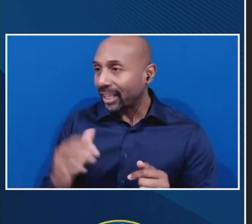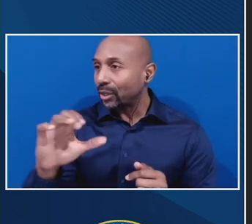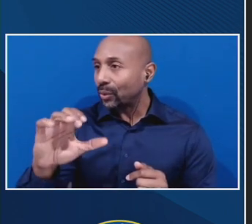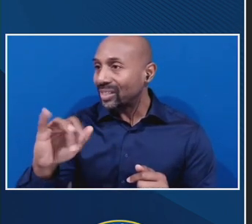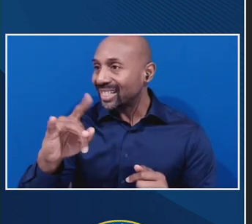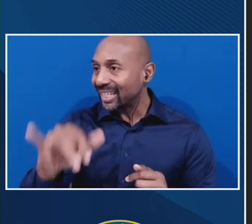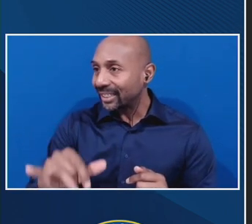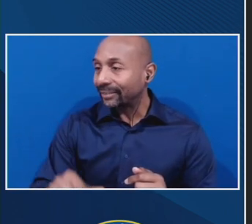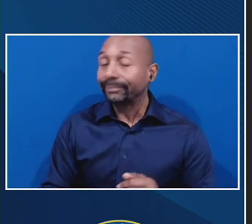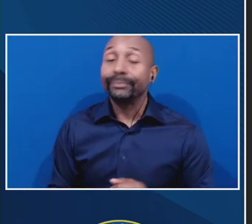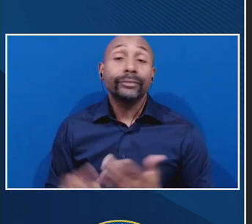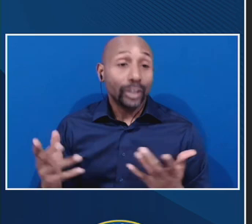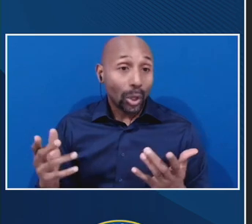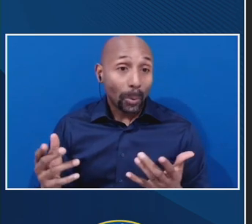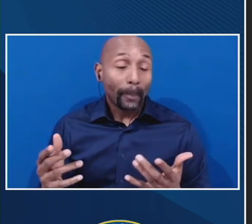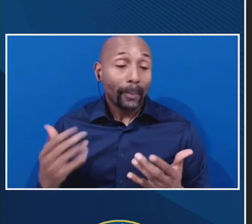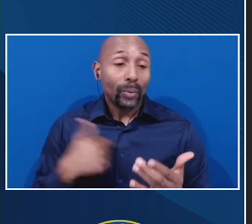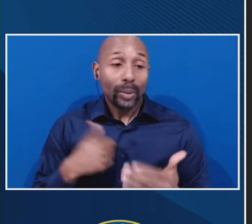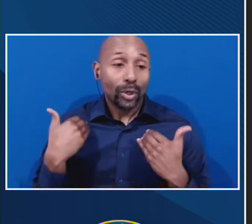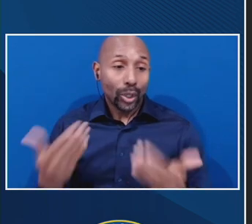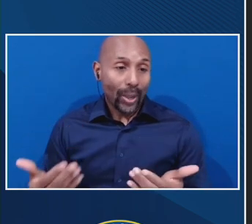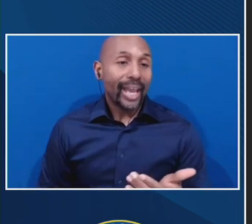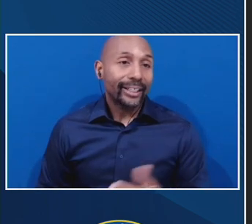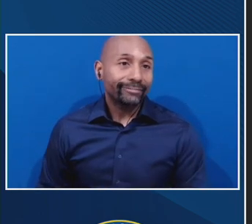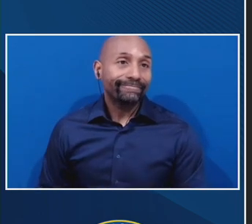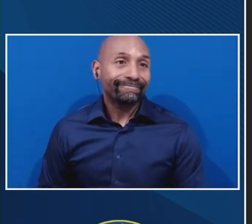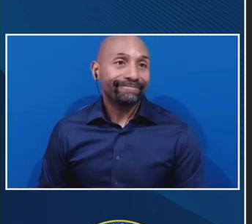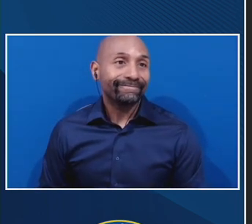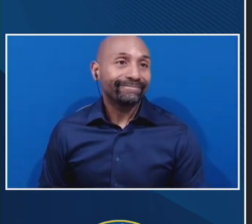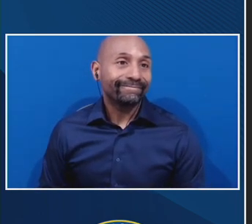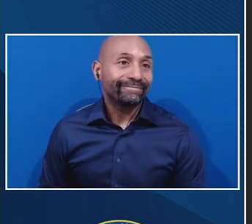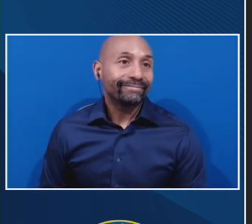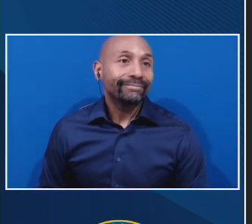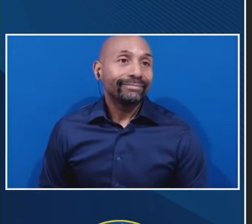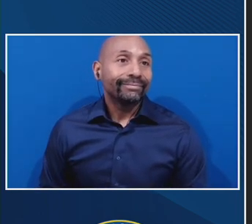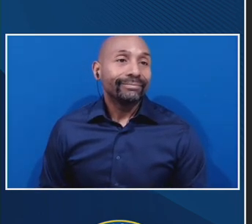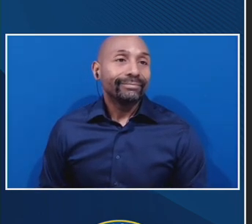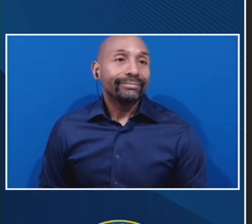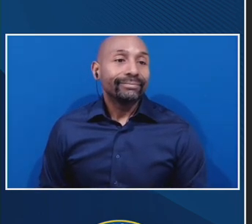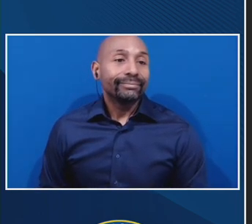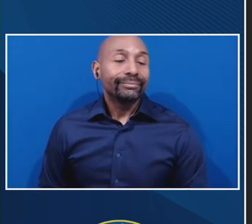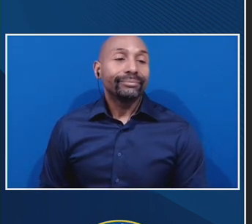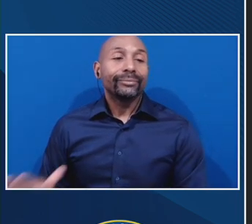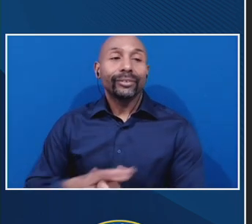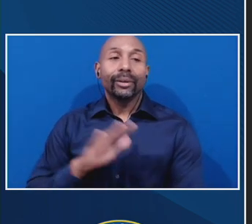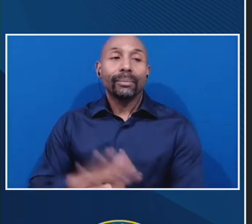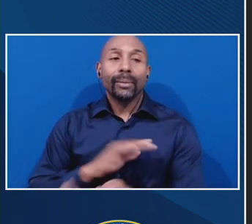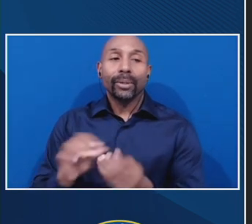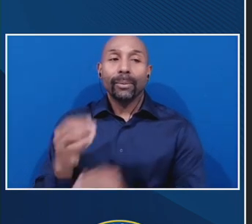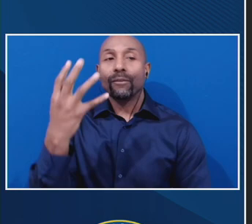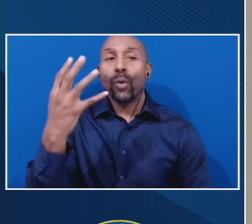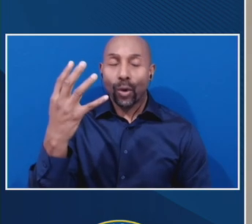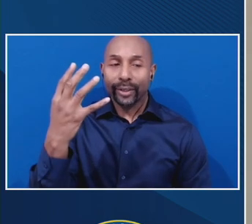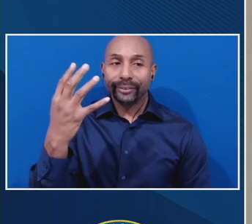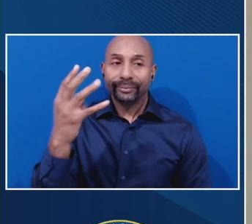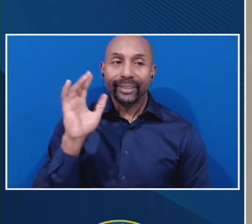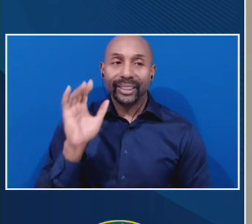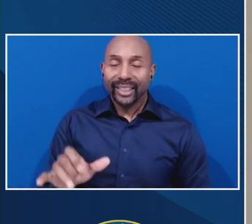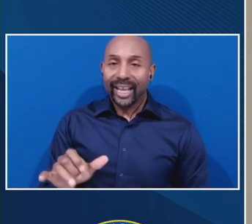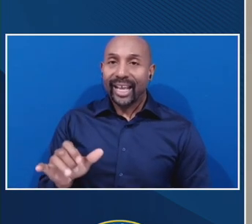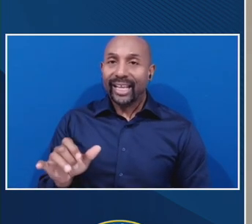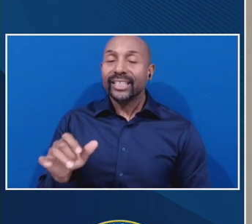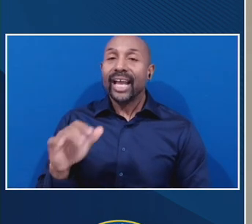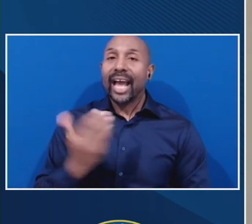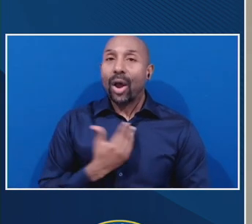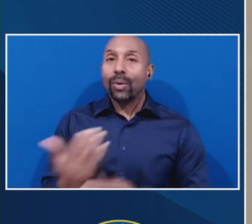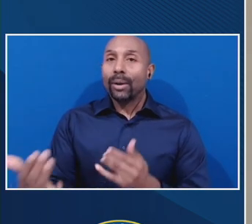So, without further ado, we do want to go ahead and get started with, uh, our issue paper four, which is, uh, the subject of our discussion this morning. Uh,